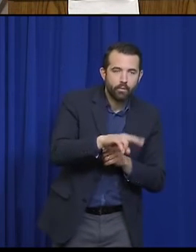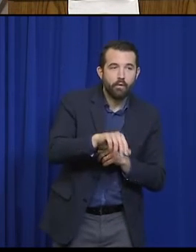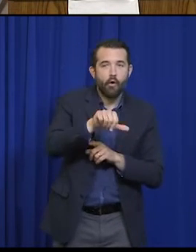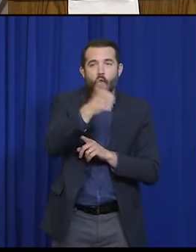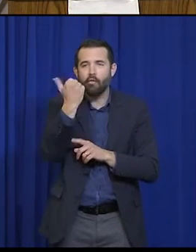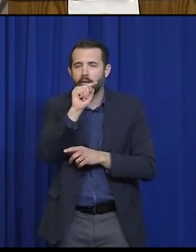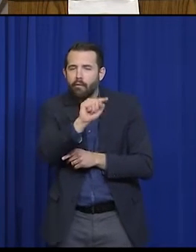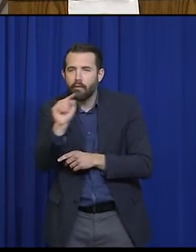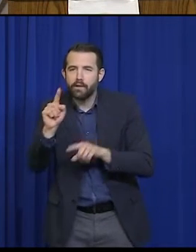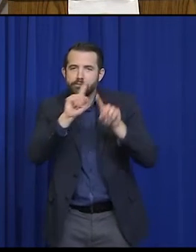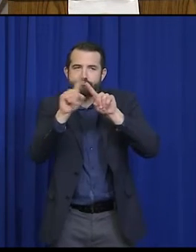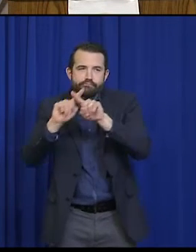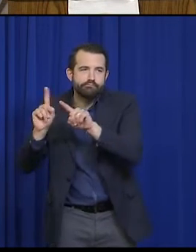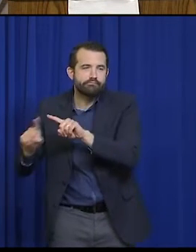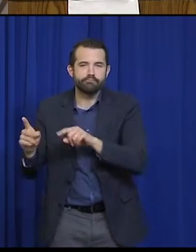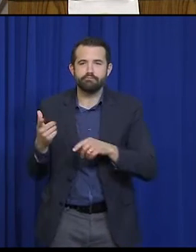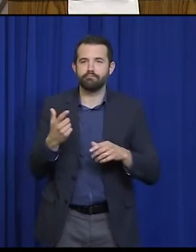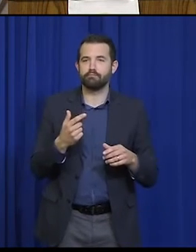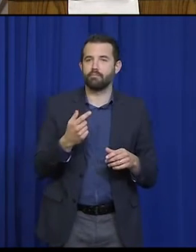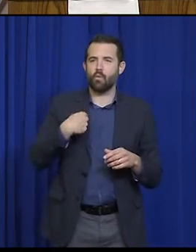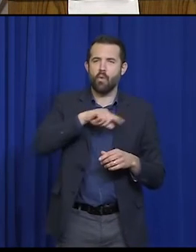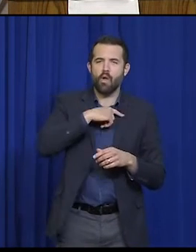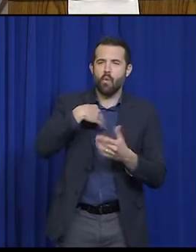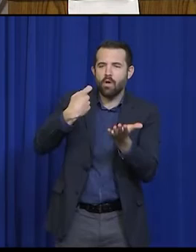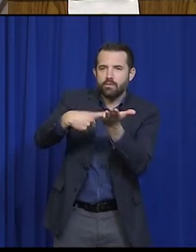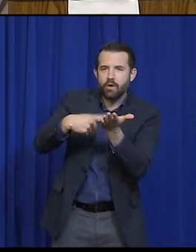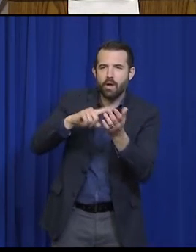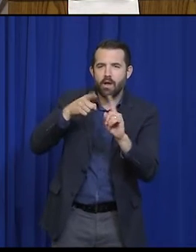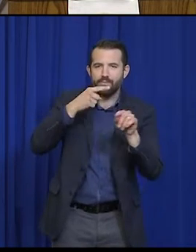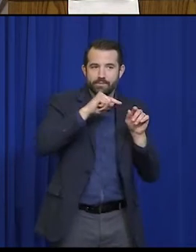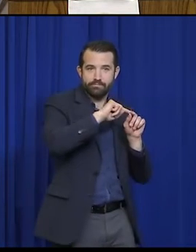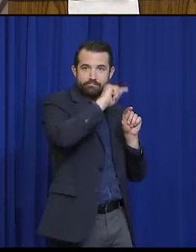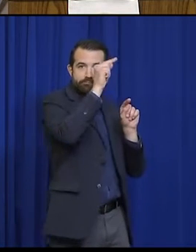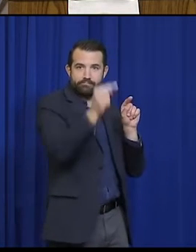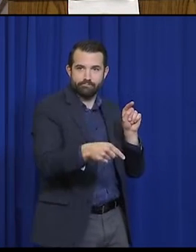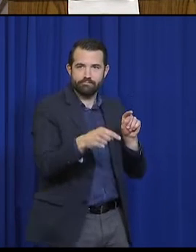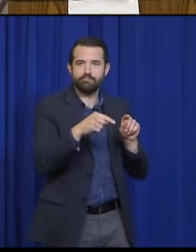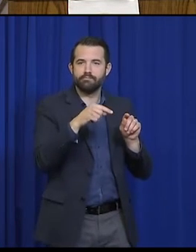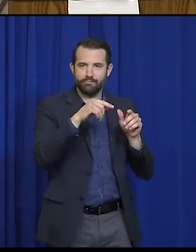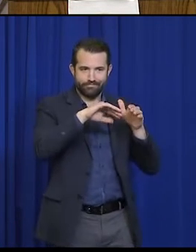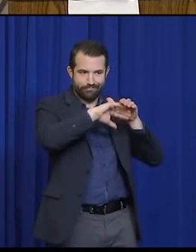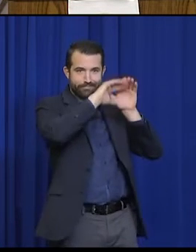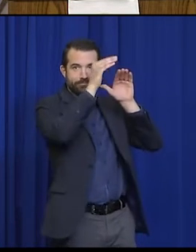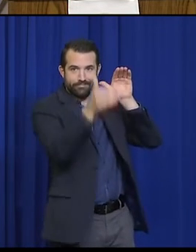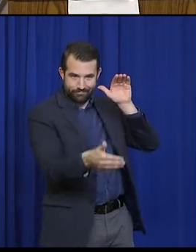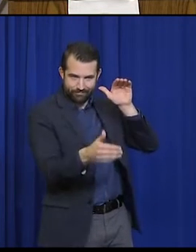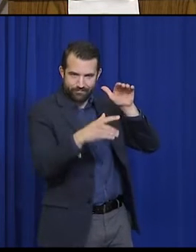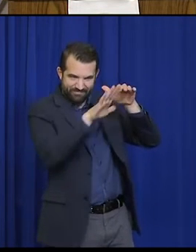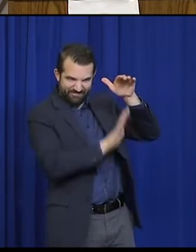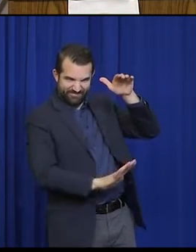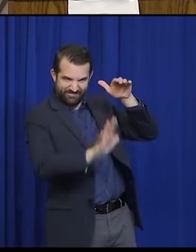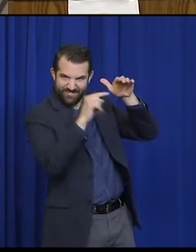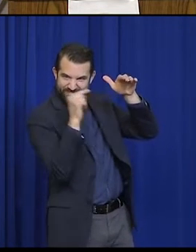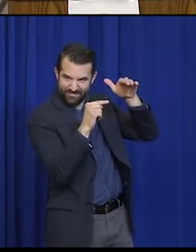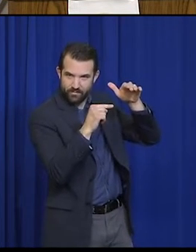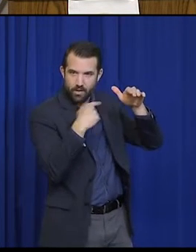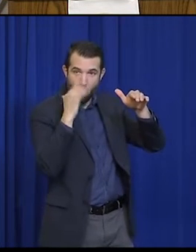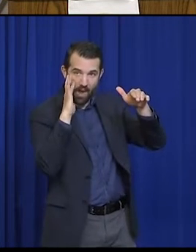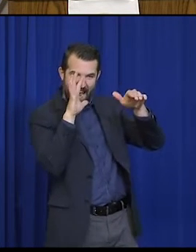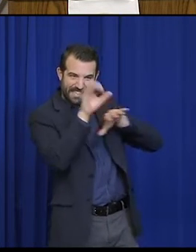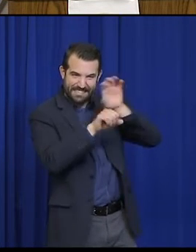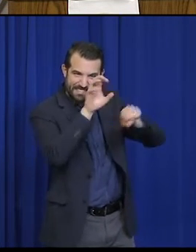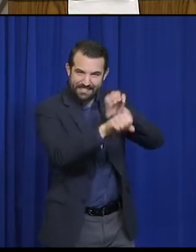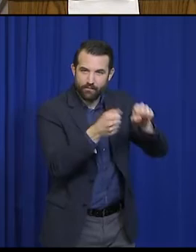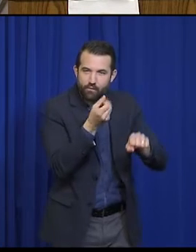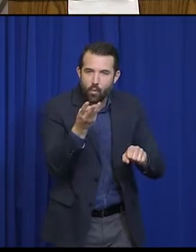we're only seeing a part of the iceberg at any one time. But as we take steps towards staging a reopening, we also